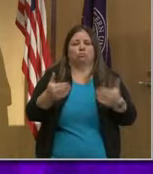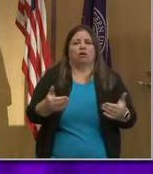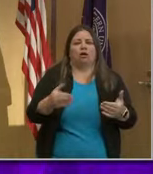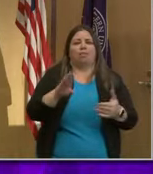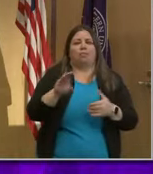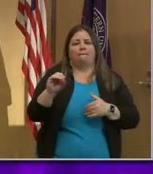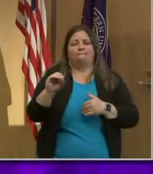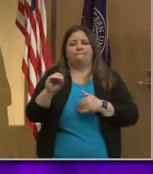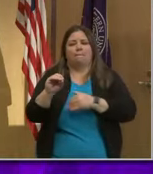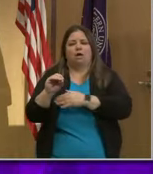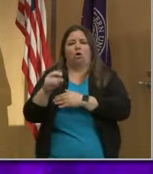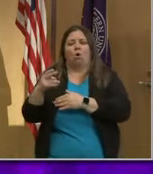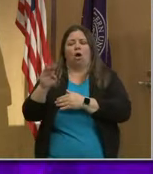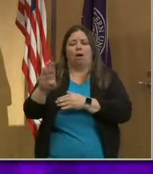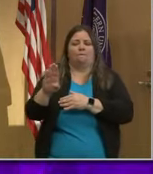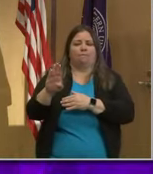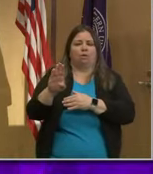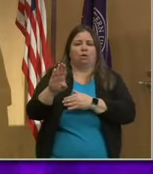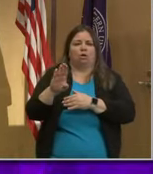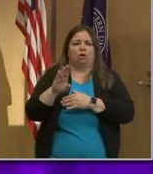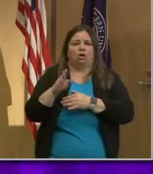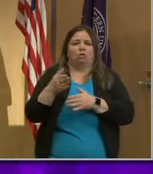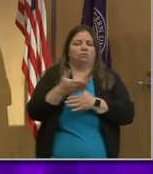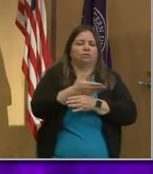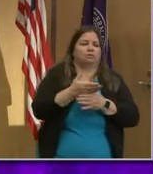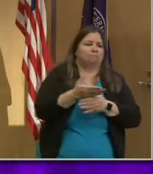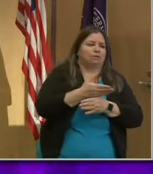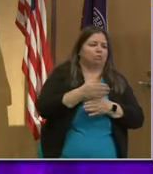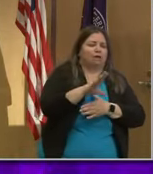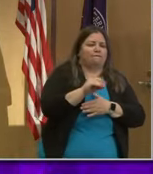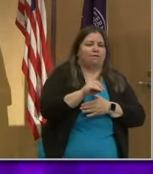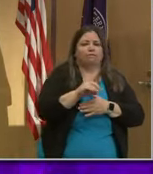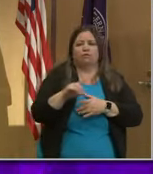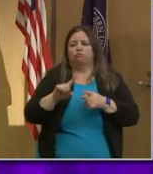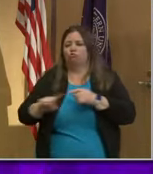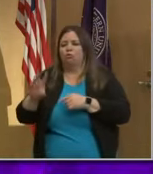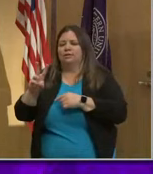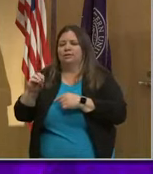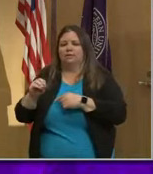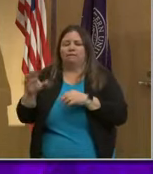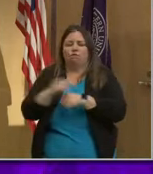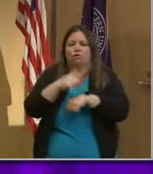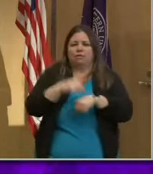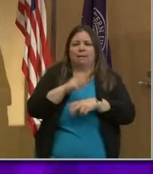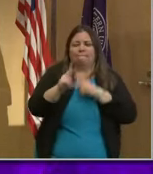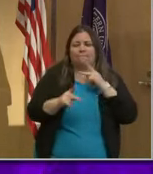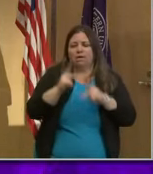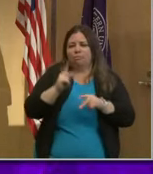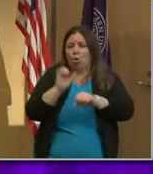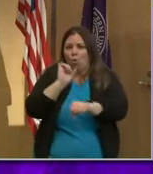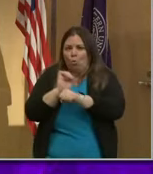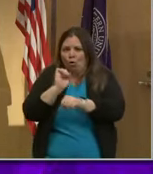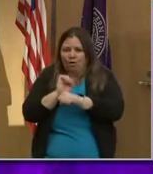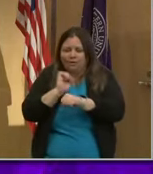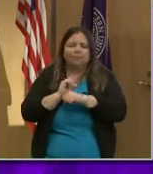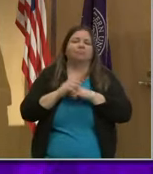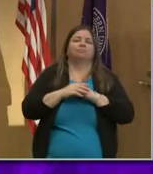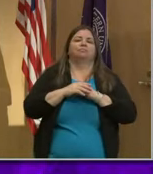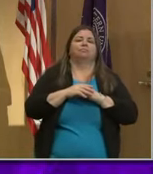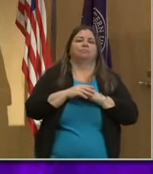Biohub is fully scaled up. It will be somewhere between 50 and 60 full-time people working away at the Biohub on this.